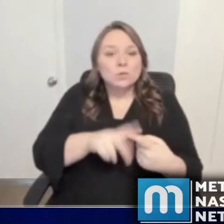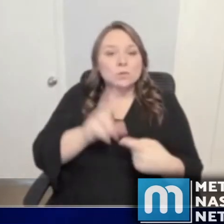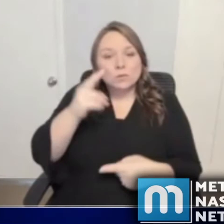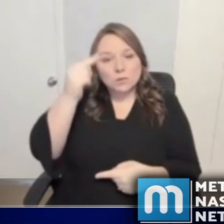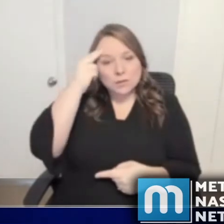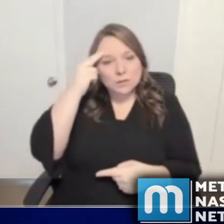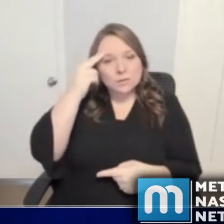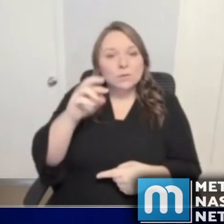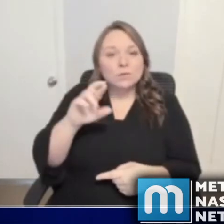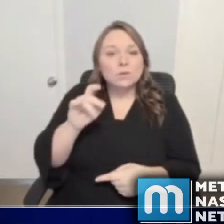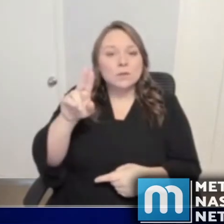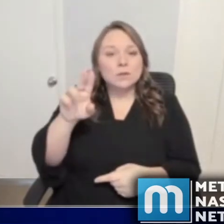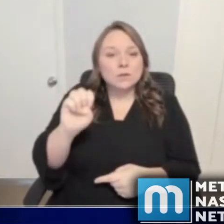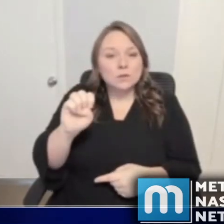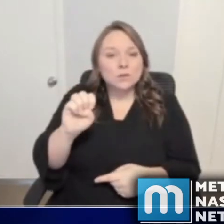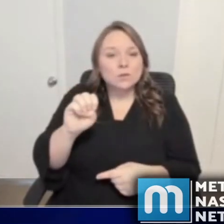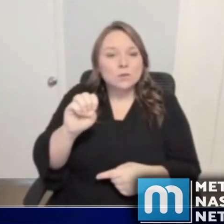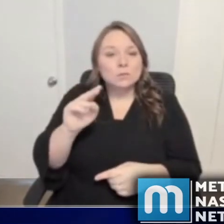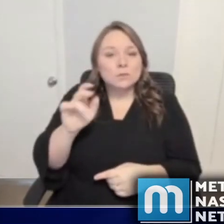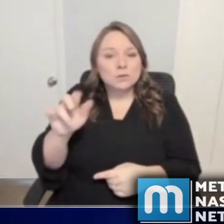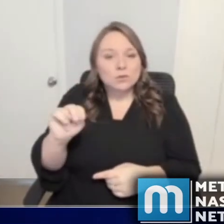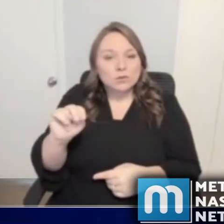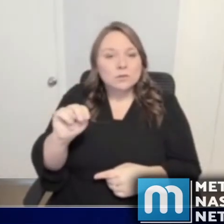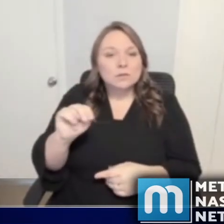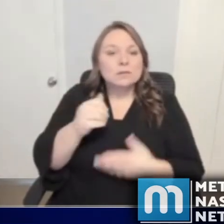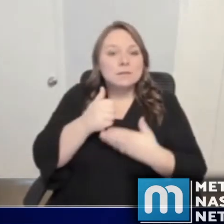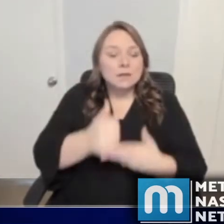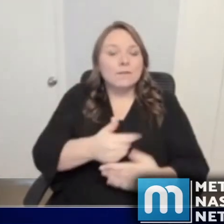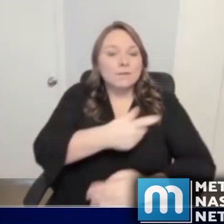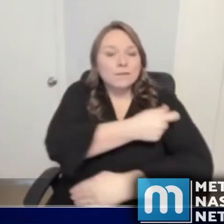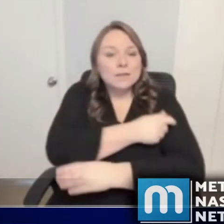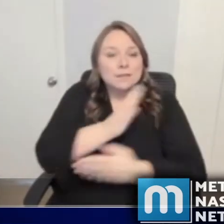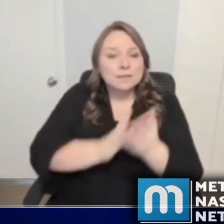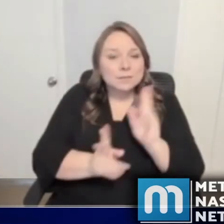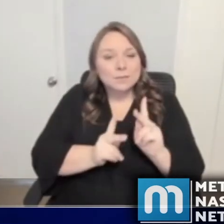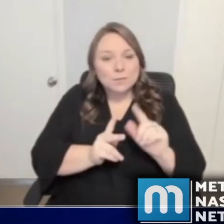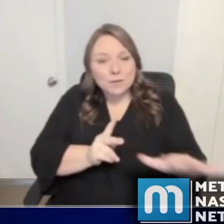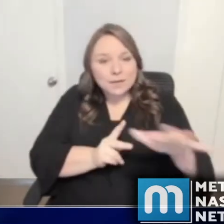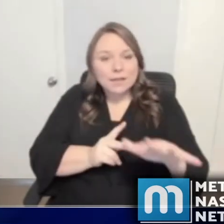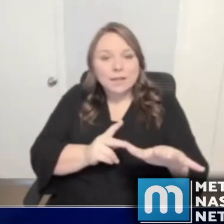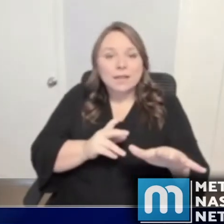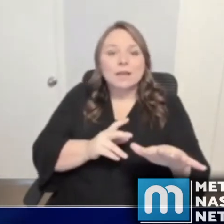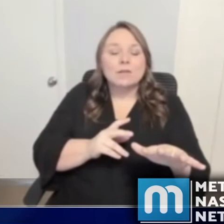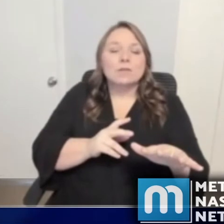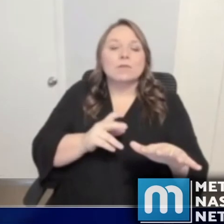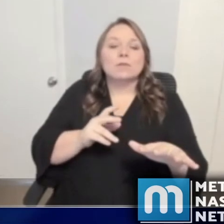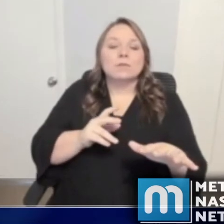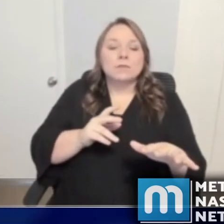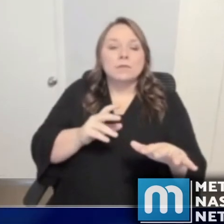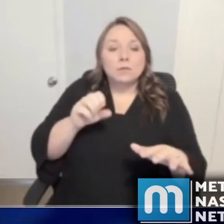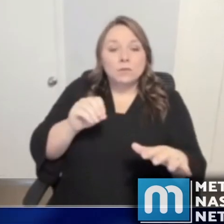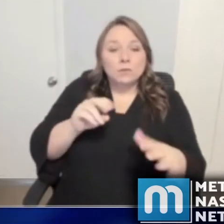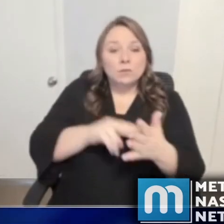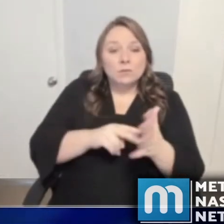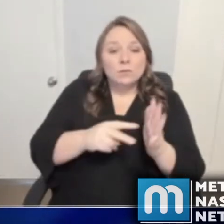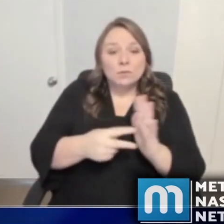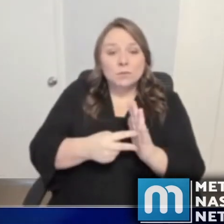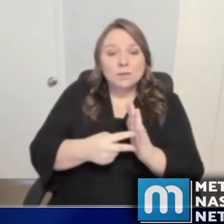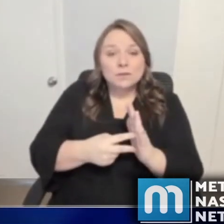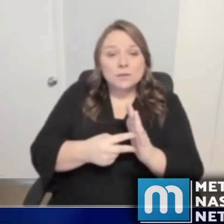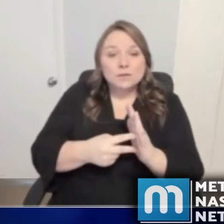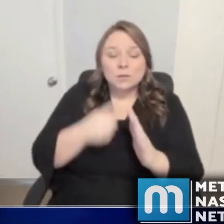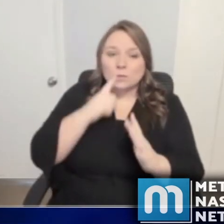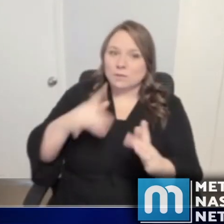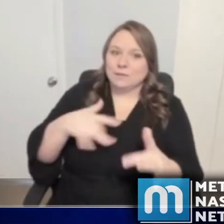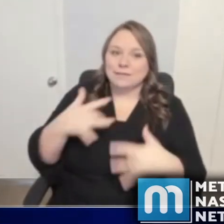and vaccinated individuals at the mission, as well as some people from the surrounding area. So I was very